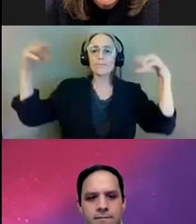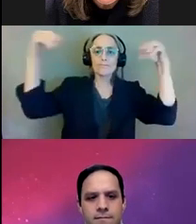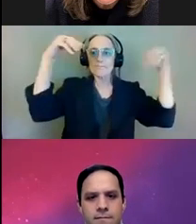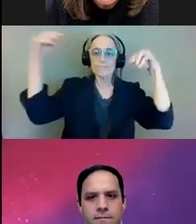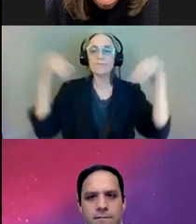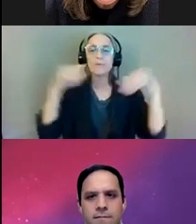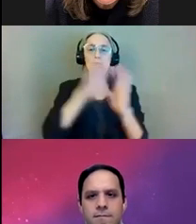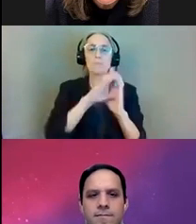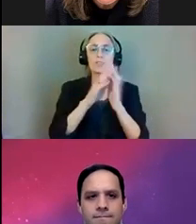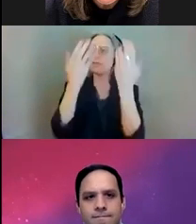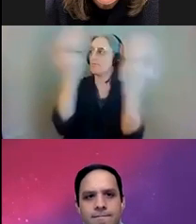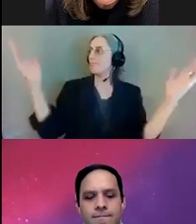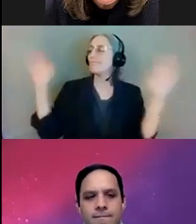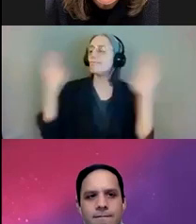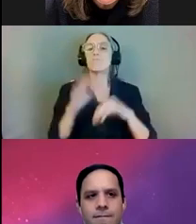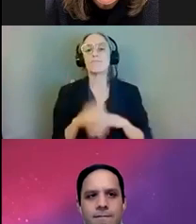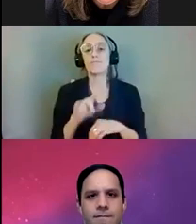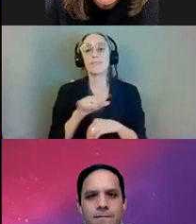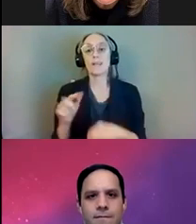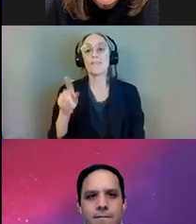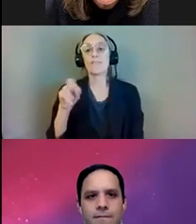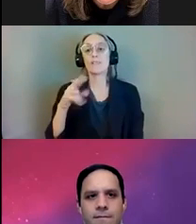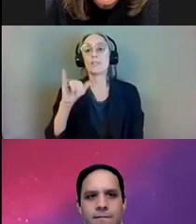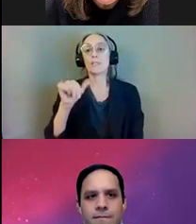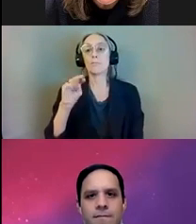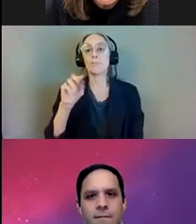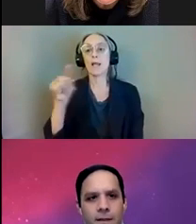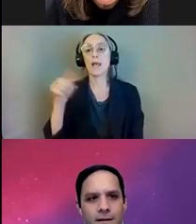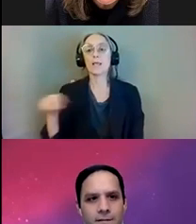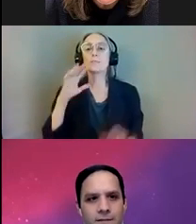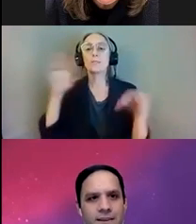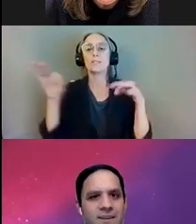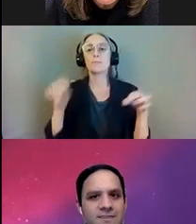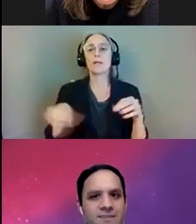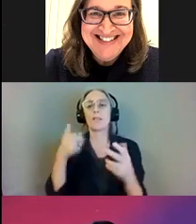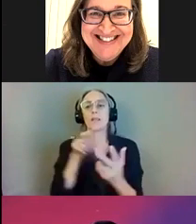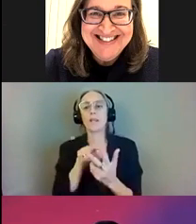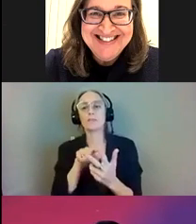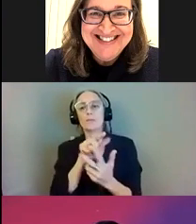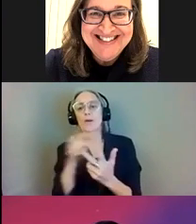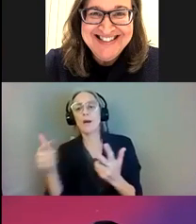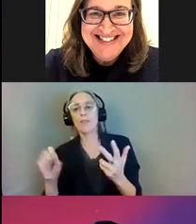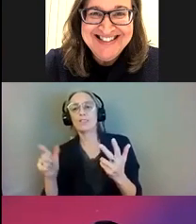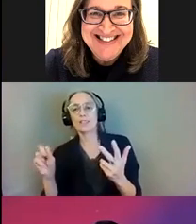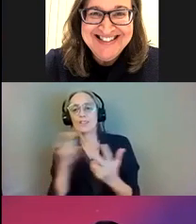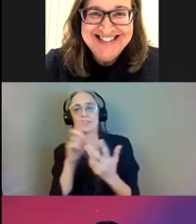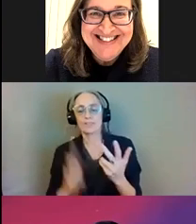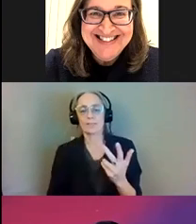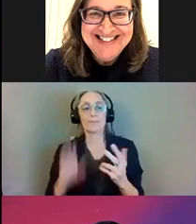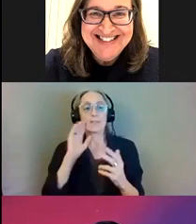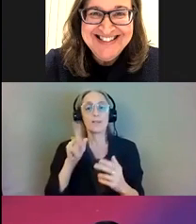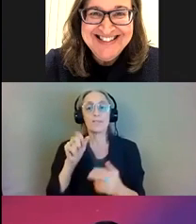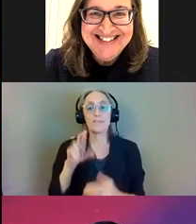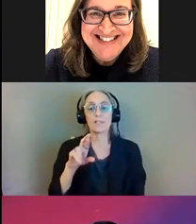it along to my colleague, Victor Jimenez, who will take you to the next two station designs. Thank you, Alzura. My name is Victor Jimenez,